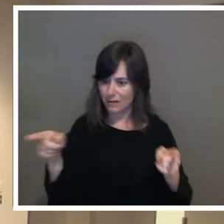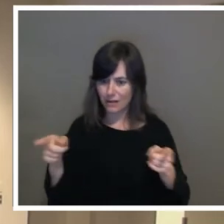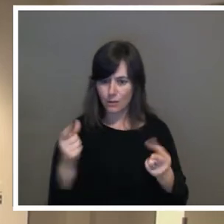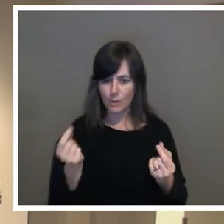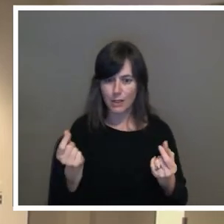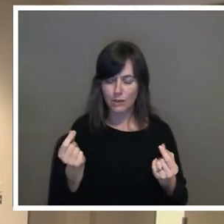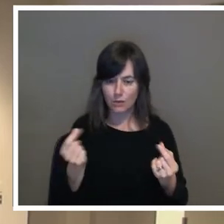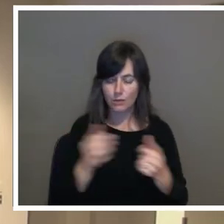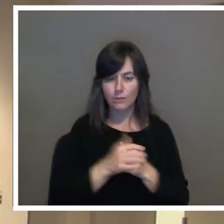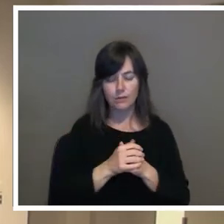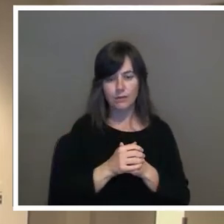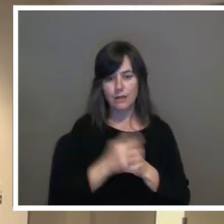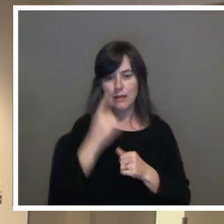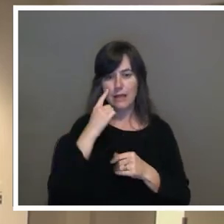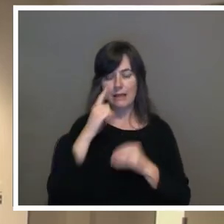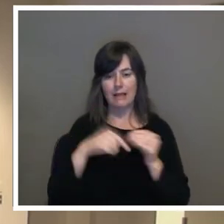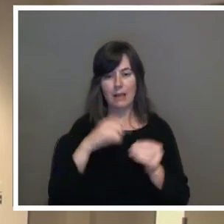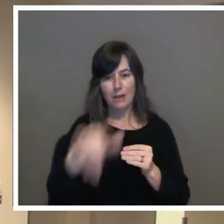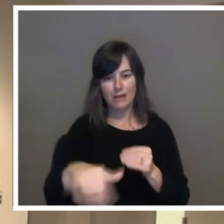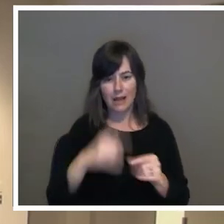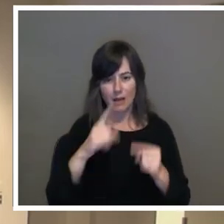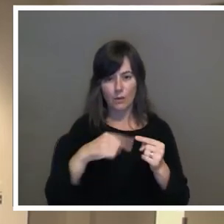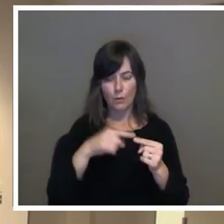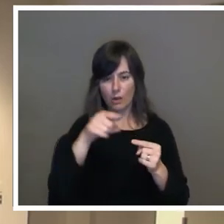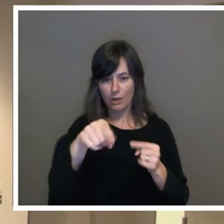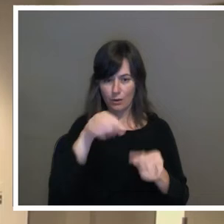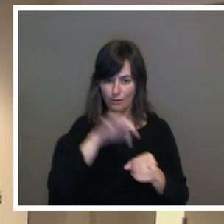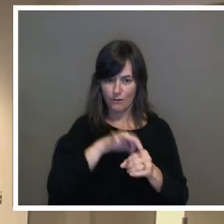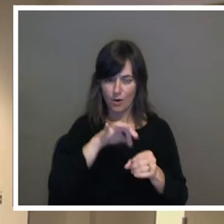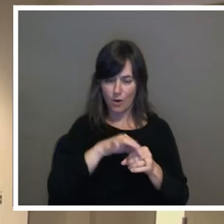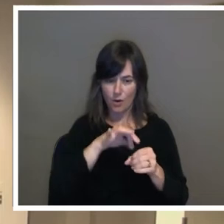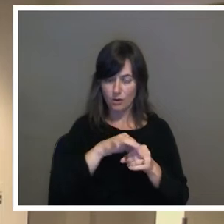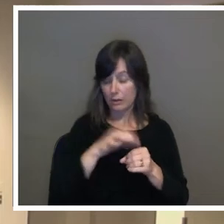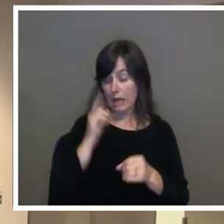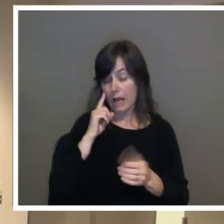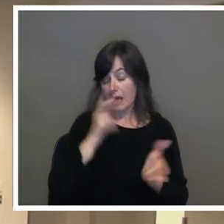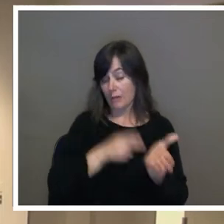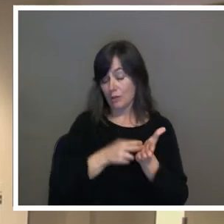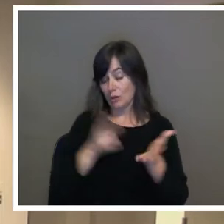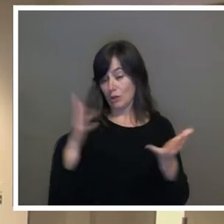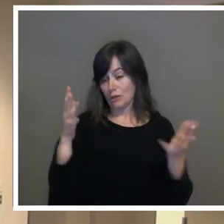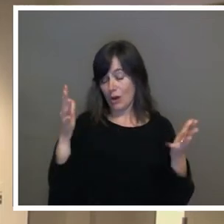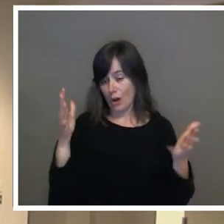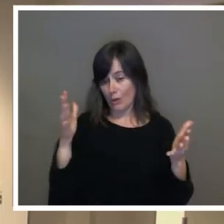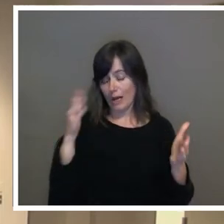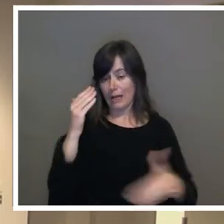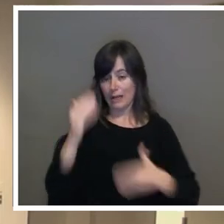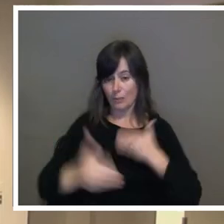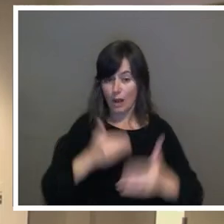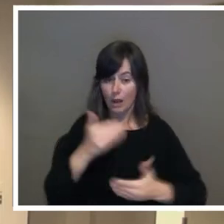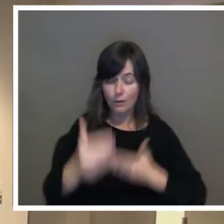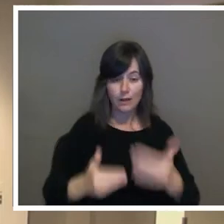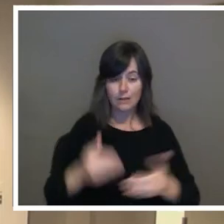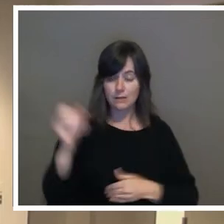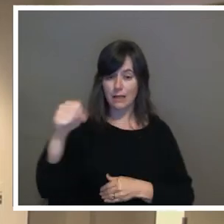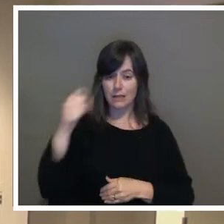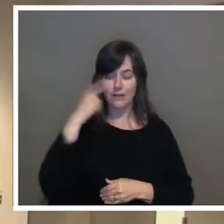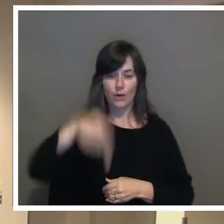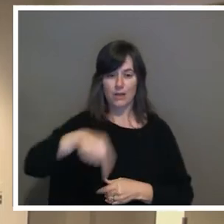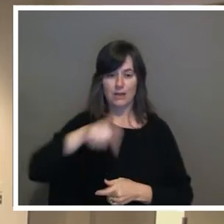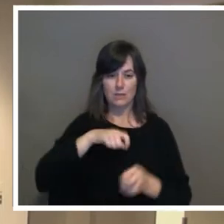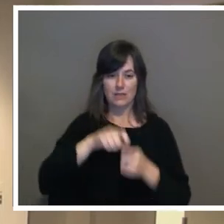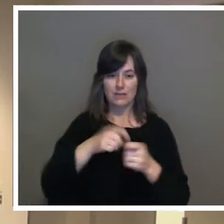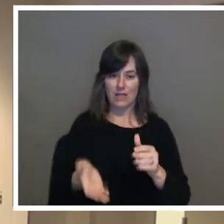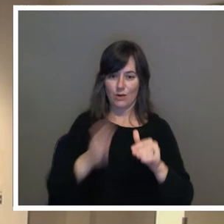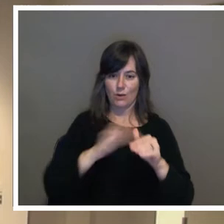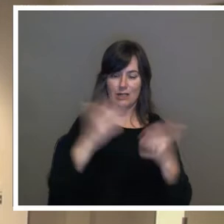Think about that. When you vote, which I'm sure is already in process and this particular increase already has